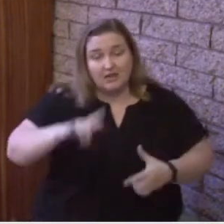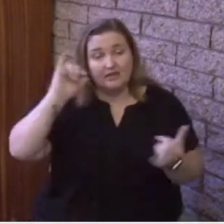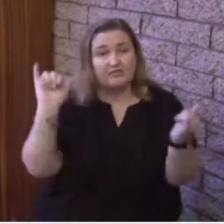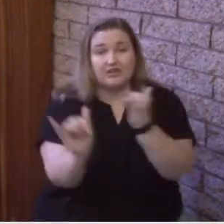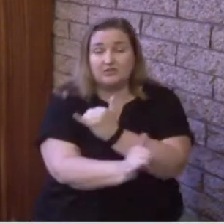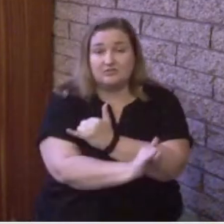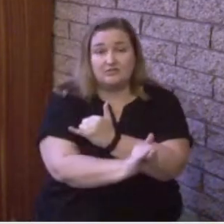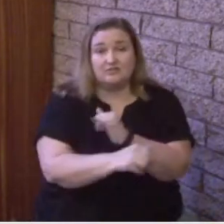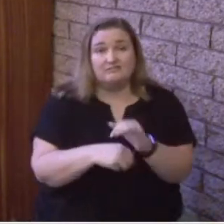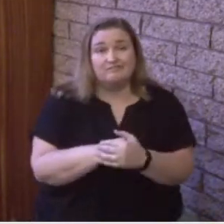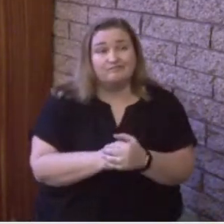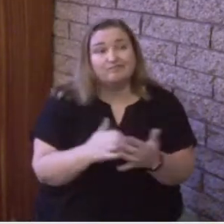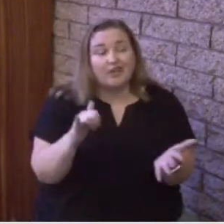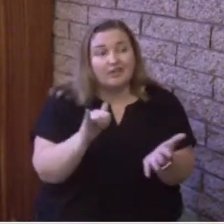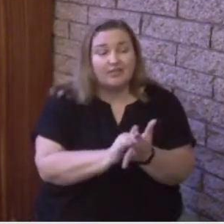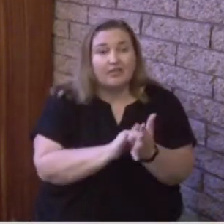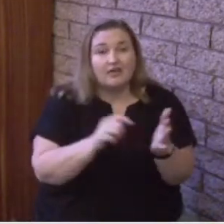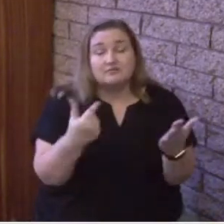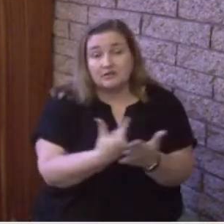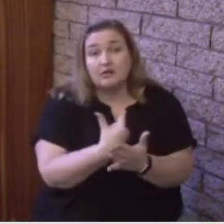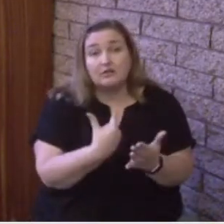I want you to think about that.